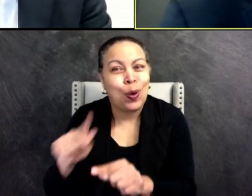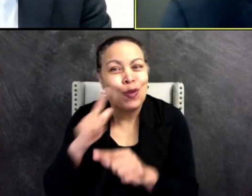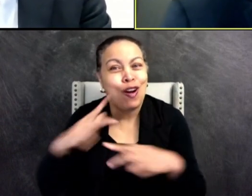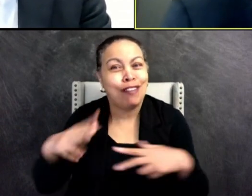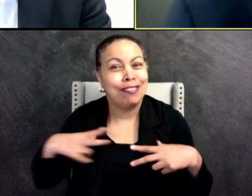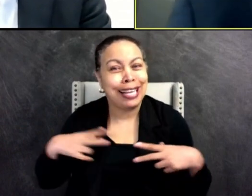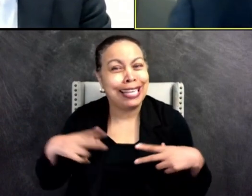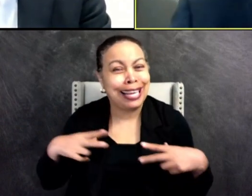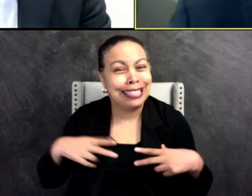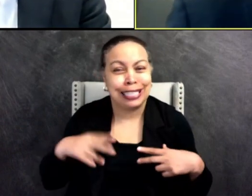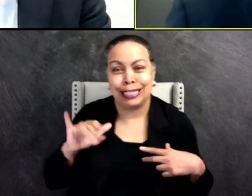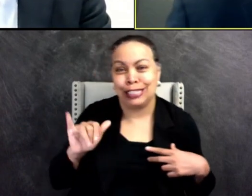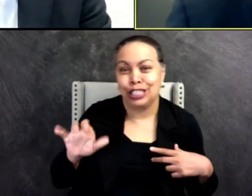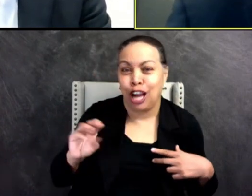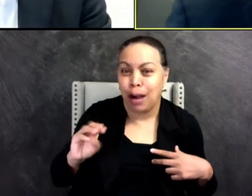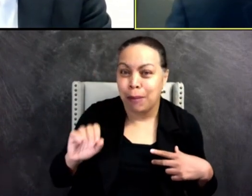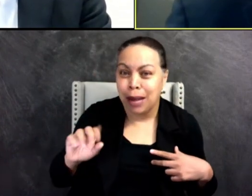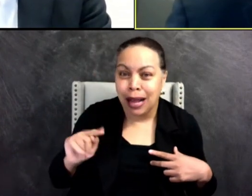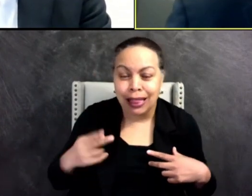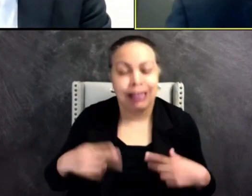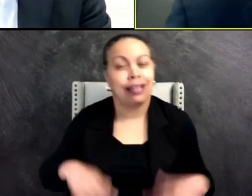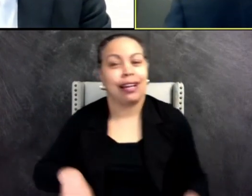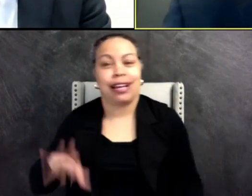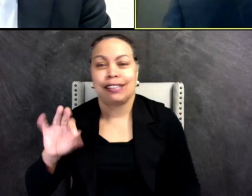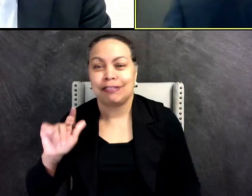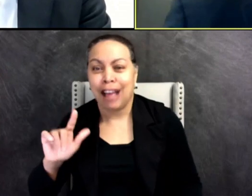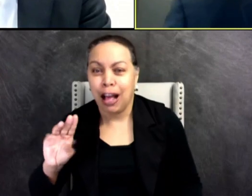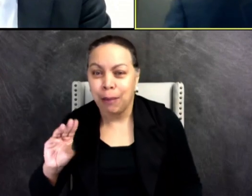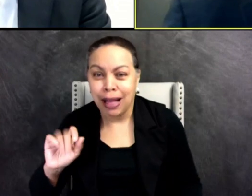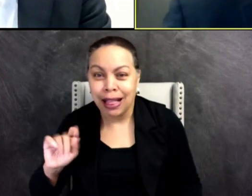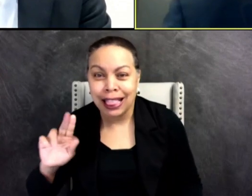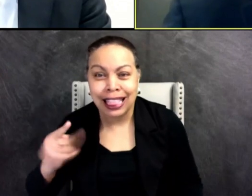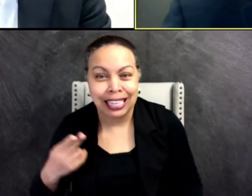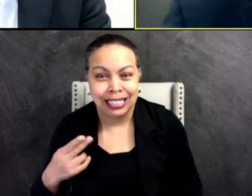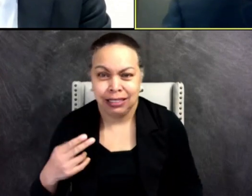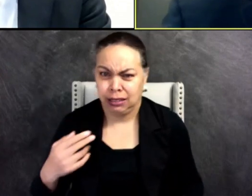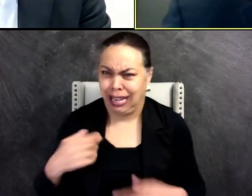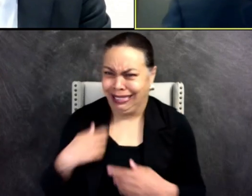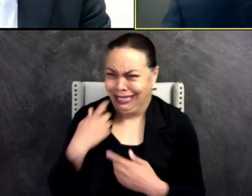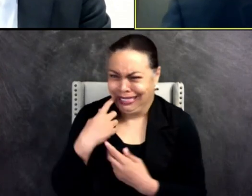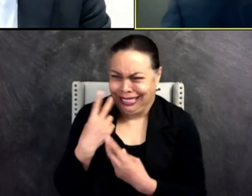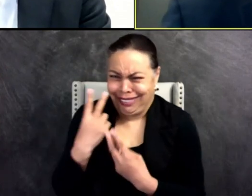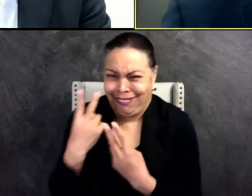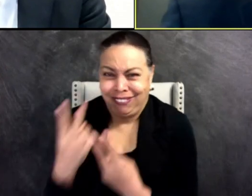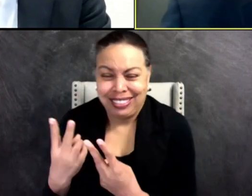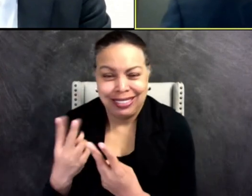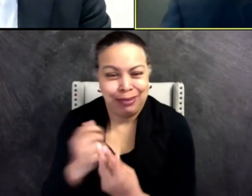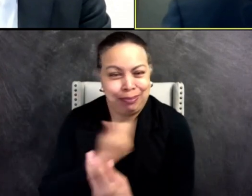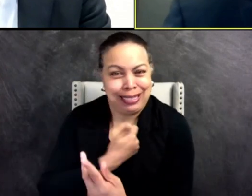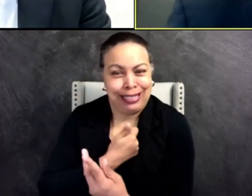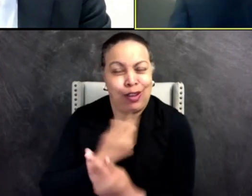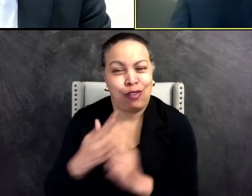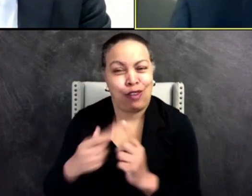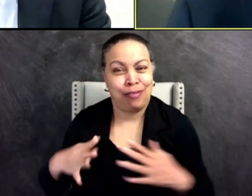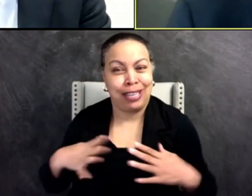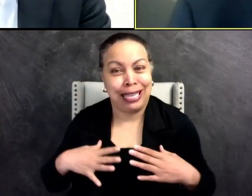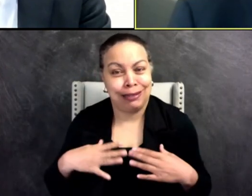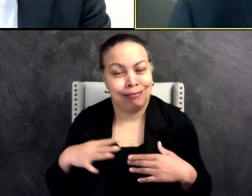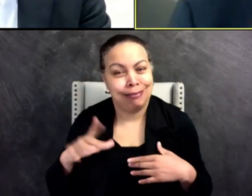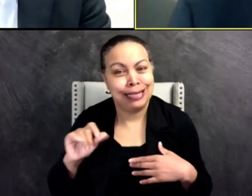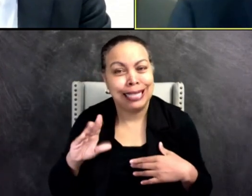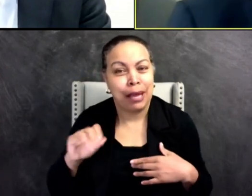I had friends who were down in Falmouth on that day in question, and I just returned from Yarmouth from vacation on Labor Day.